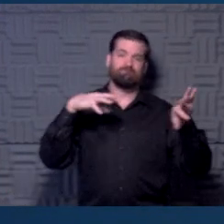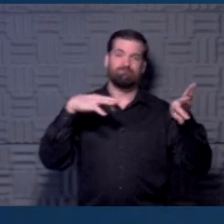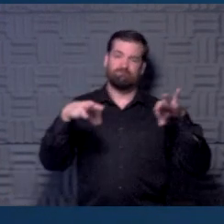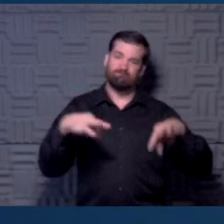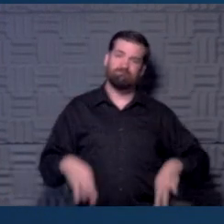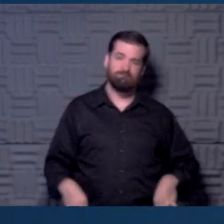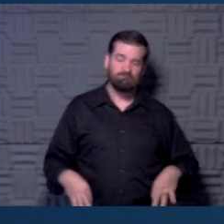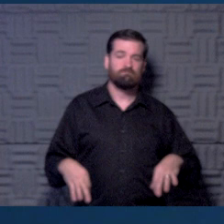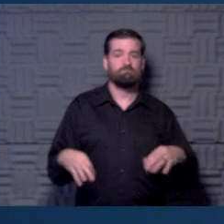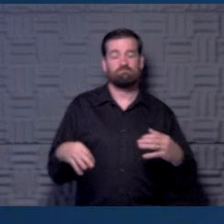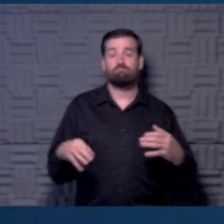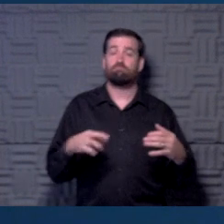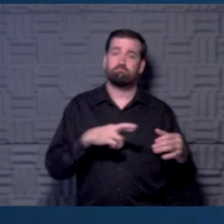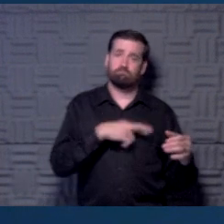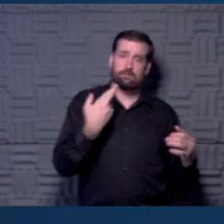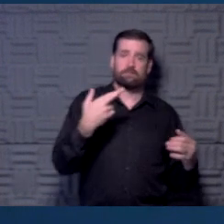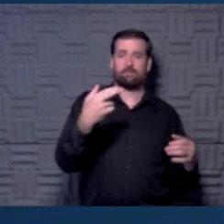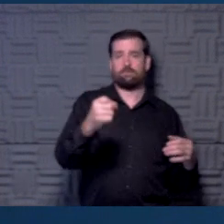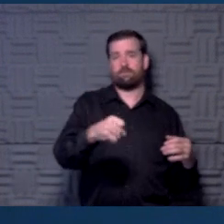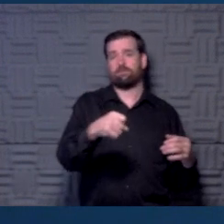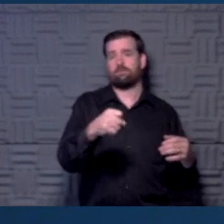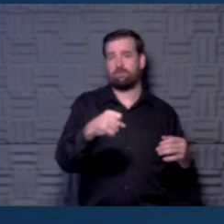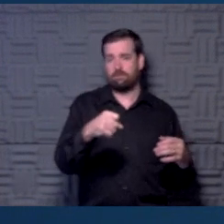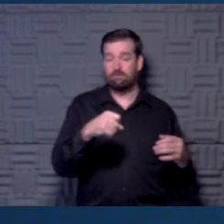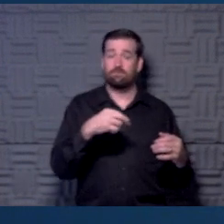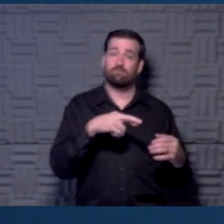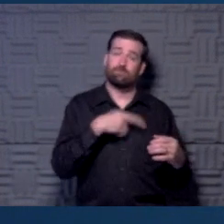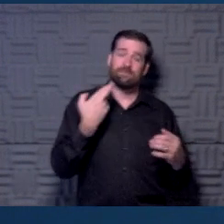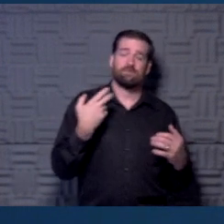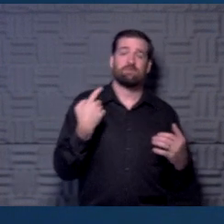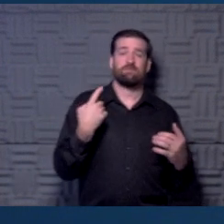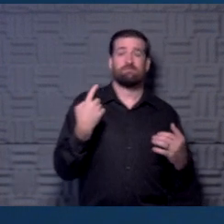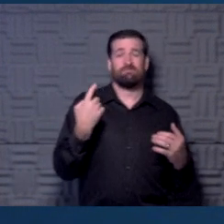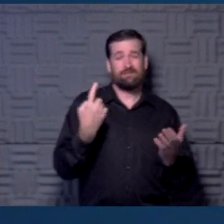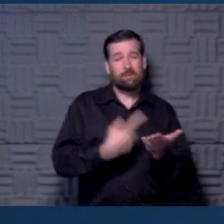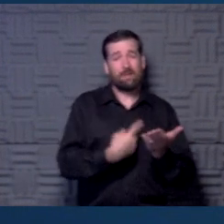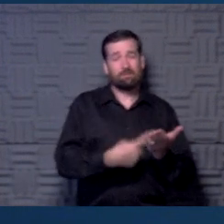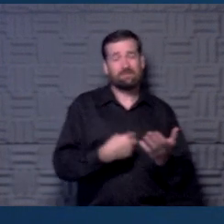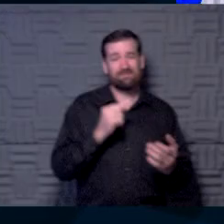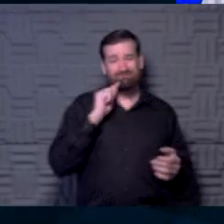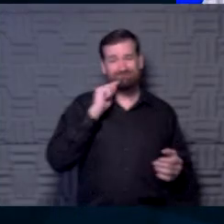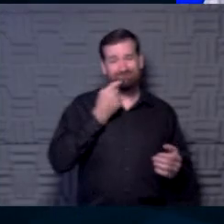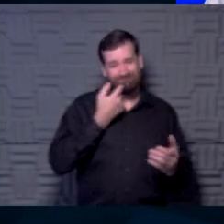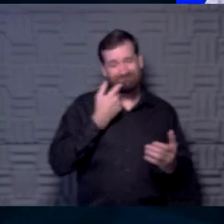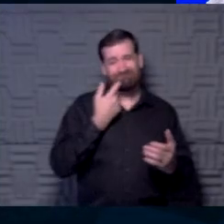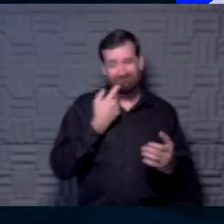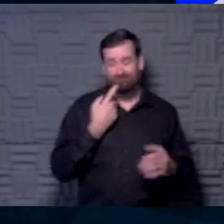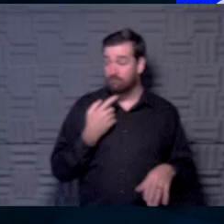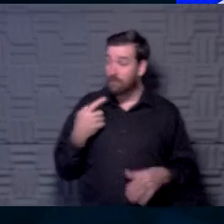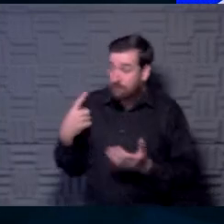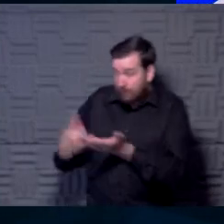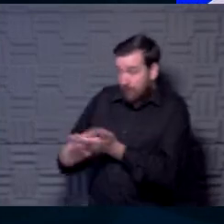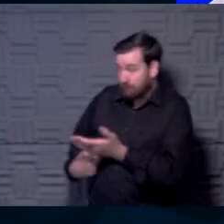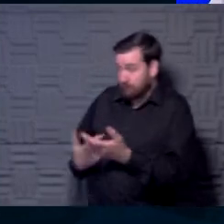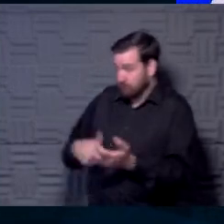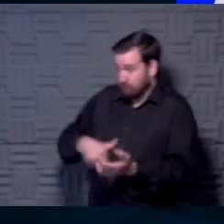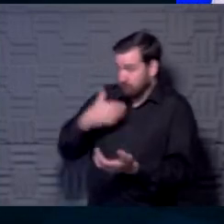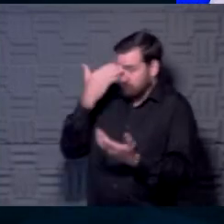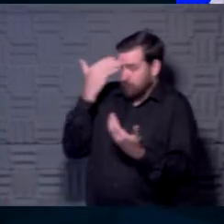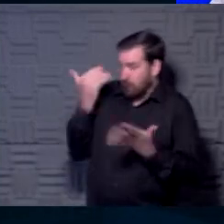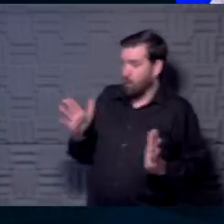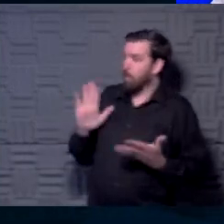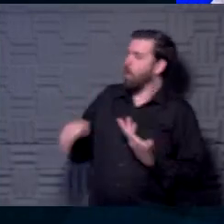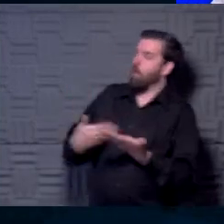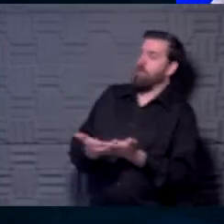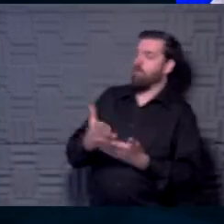individuals that there are risks, and the risks sometimes can be very significant. And sometimes we don't know what all the risks are, which is where I